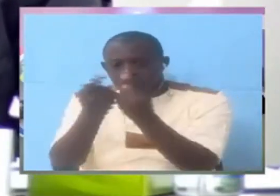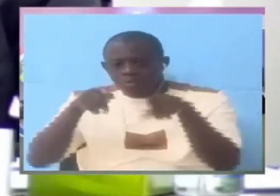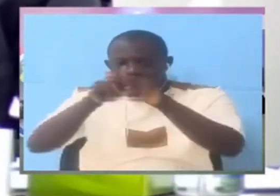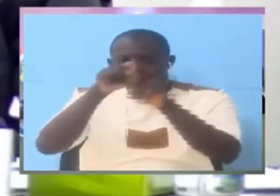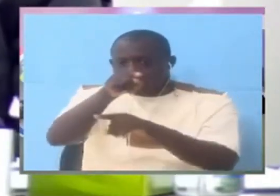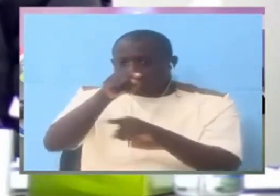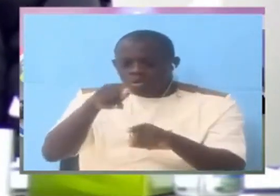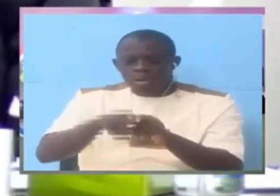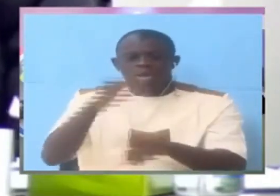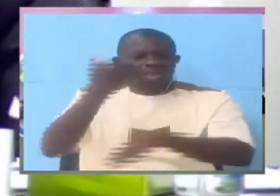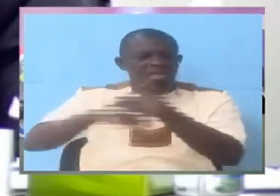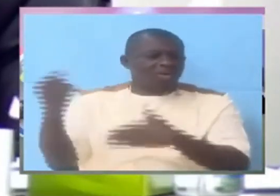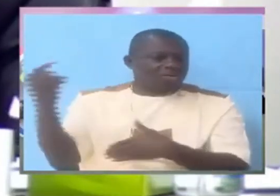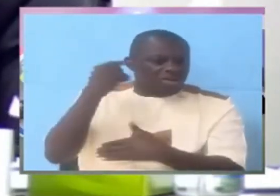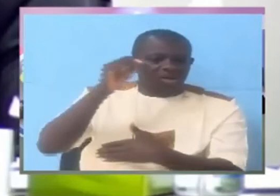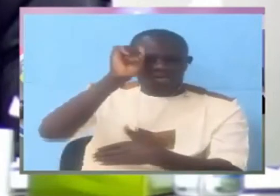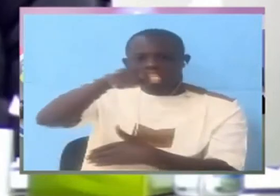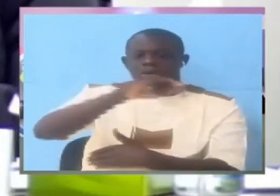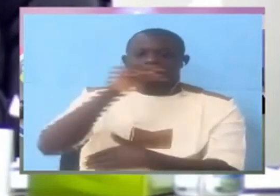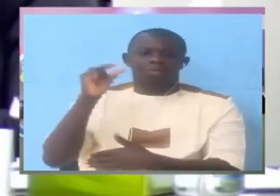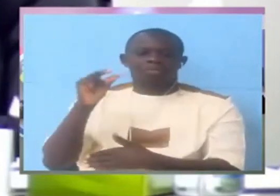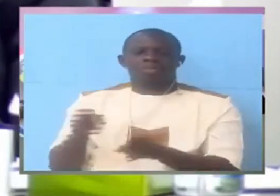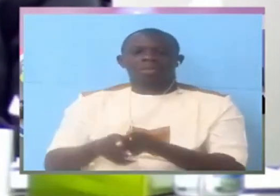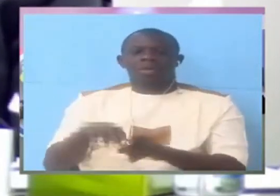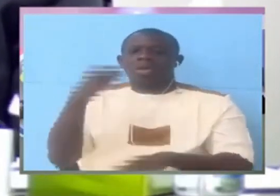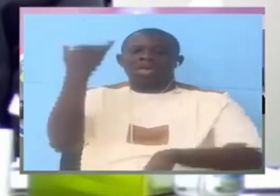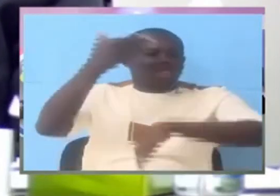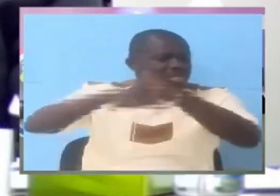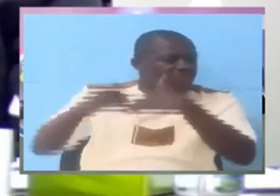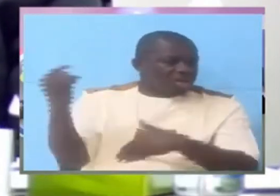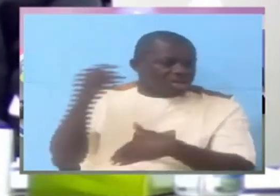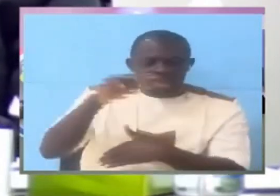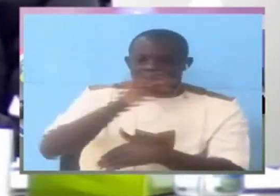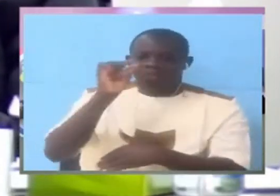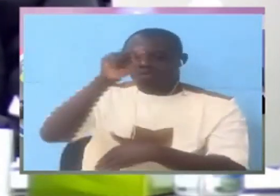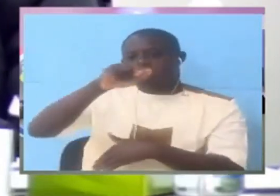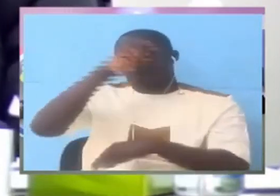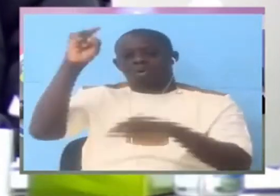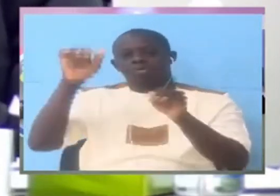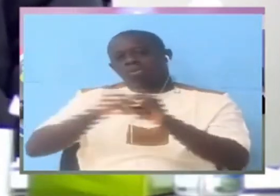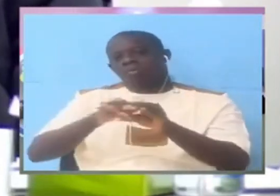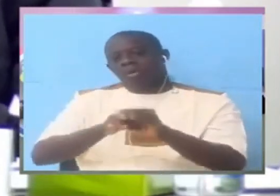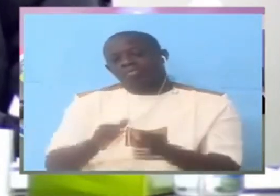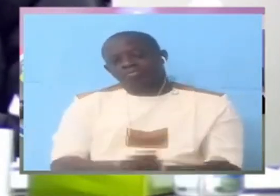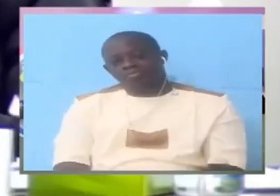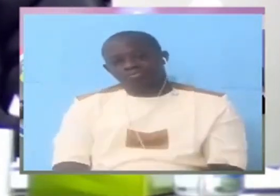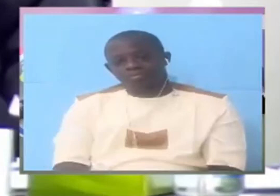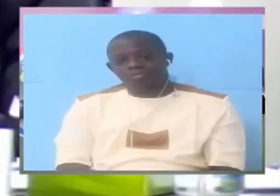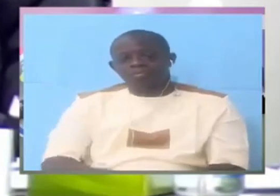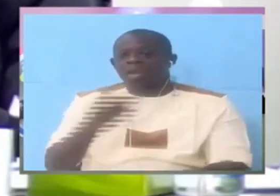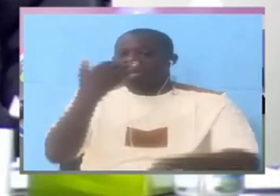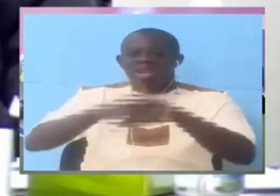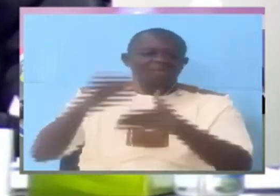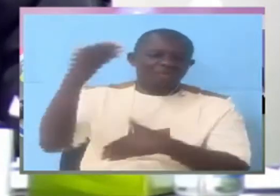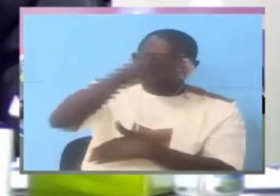Never heard your name Never heard the names of your colleagues Never been